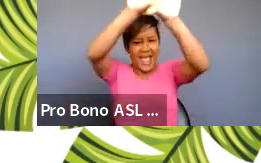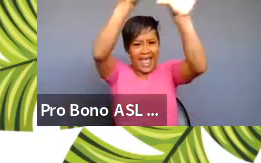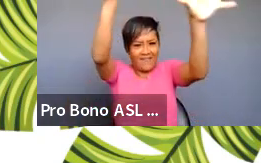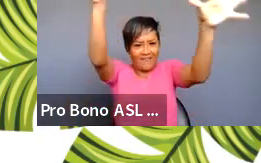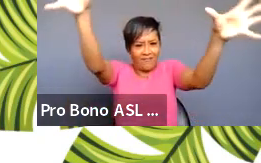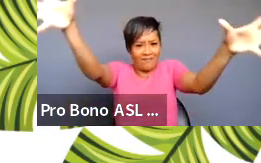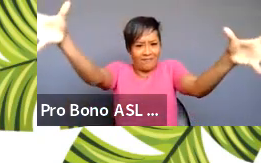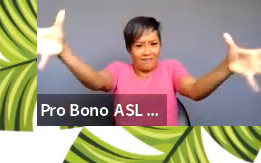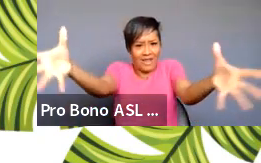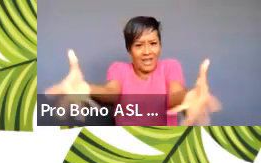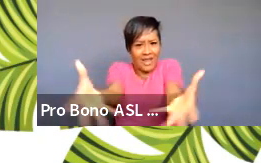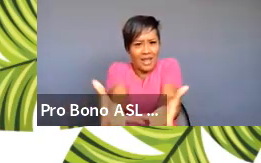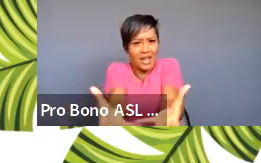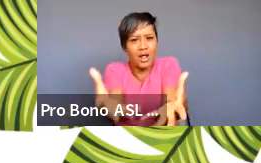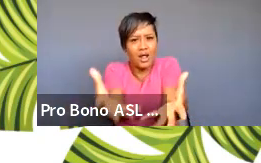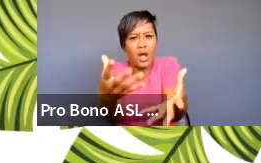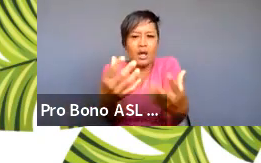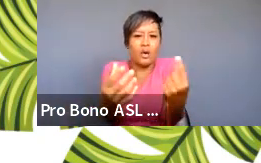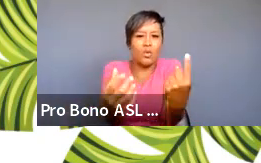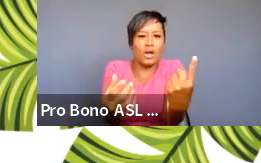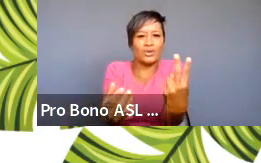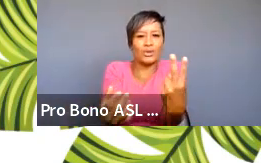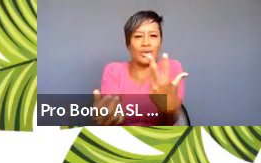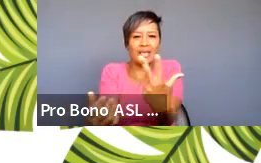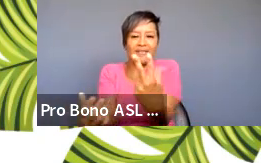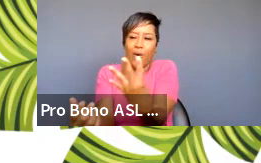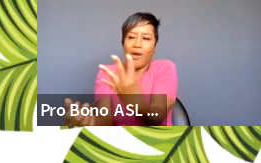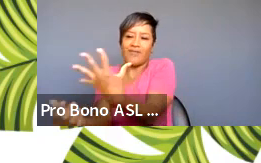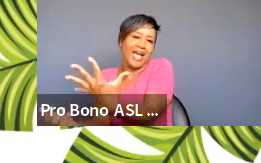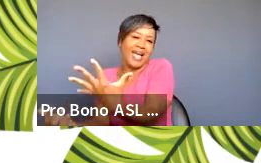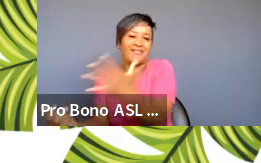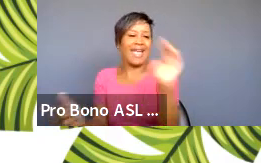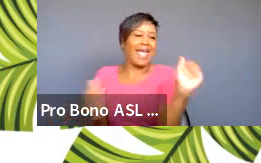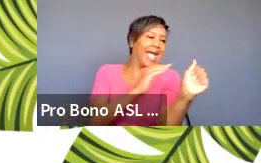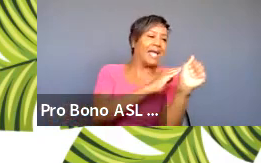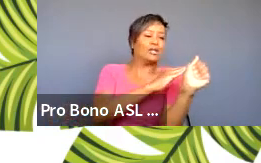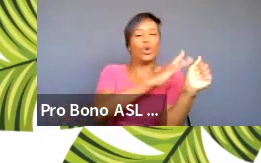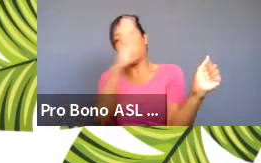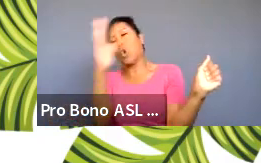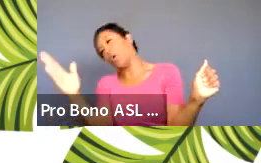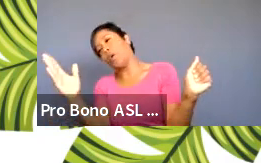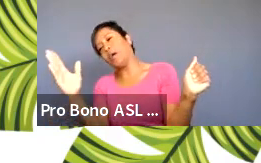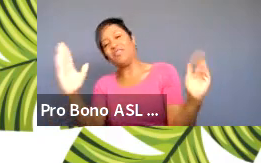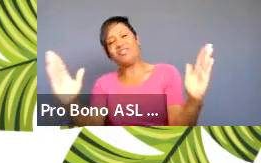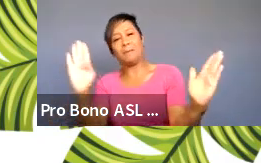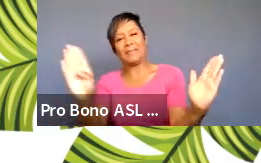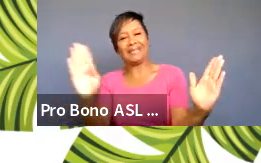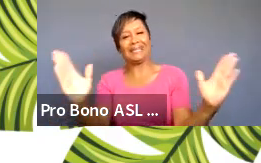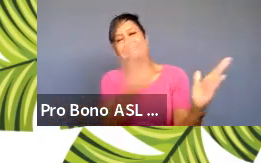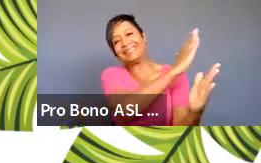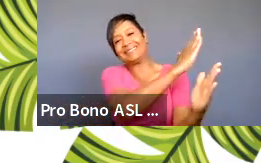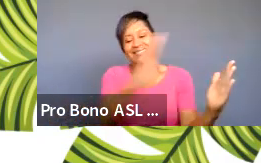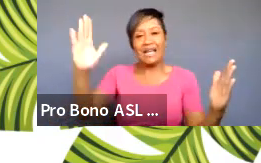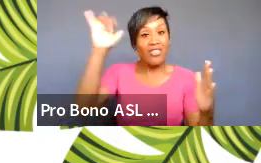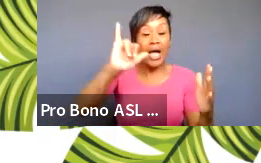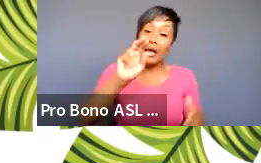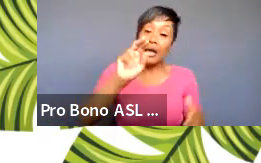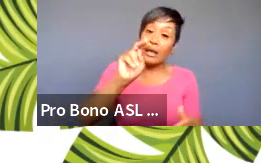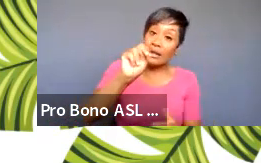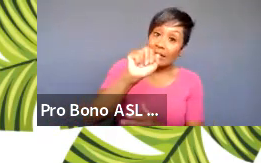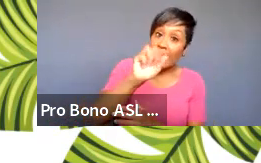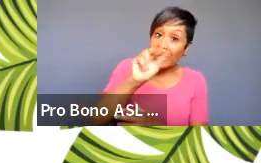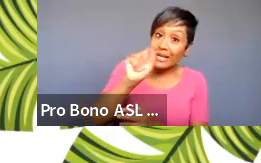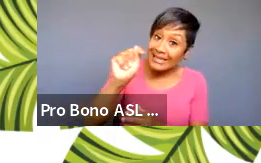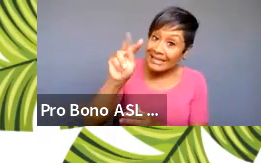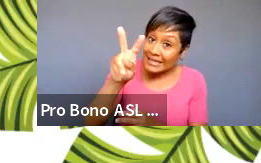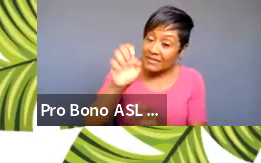the the the one two three four five of it that point a to point b right so the narrative should be specific